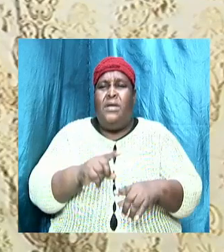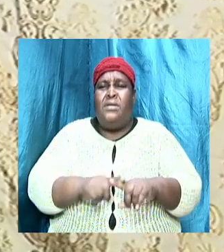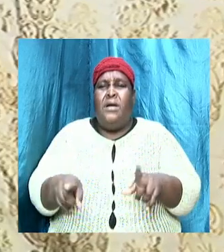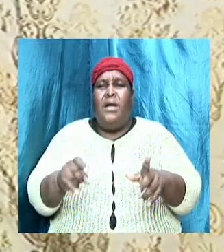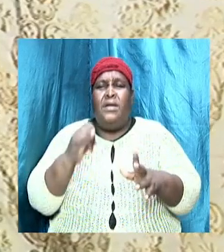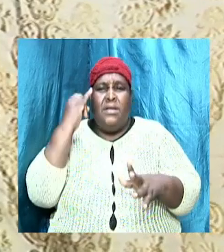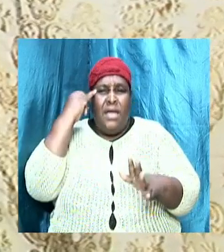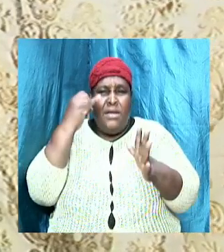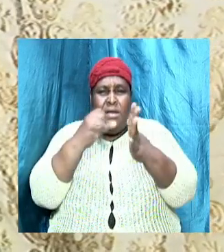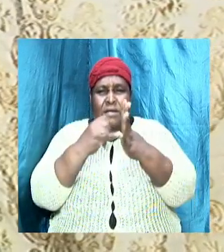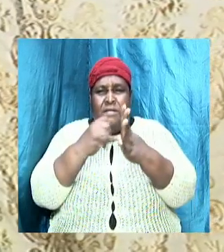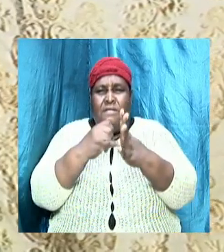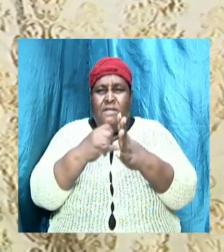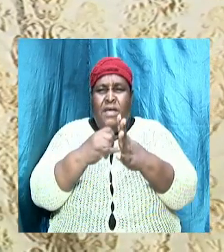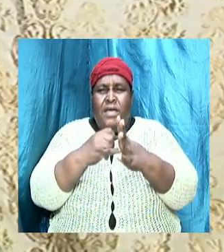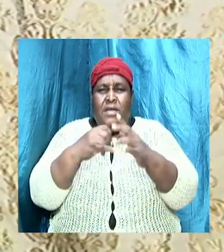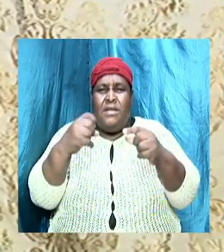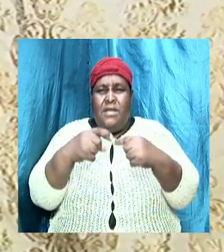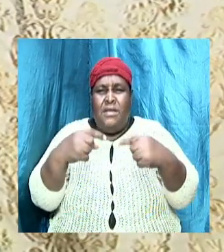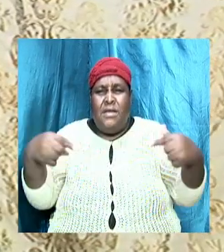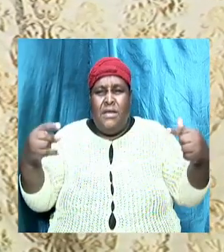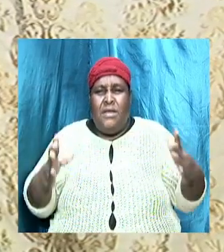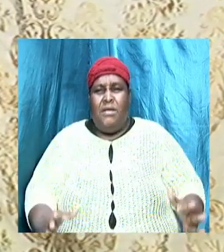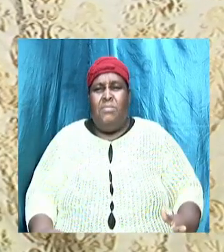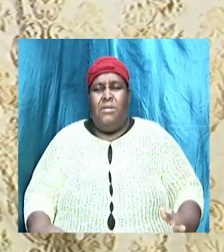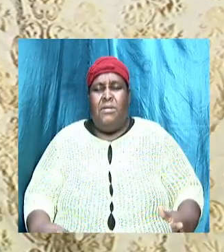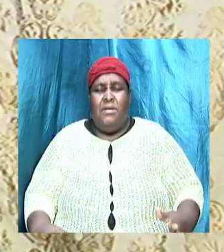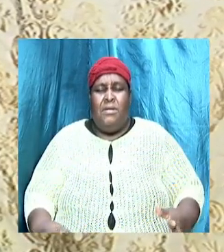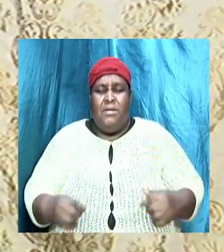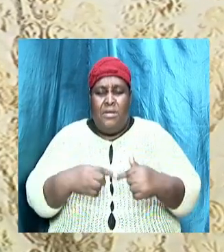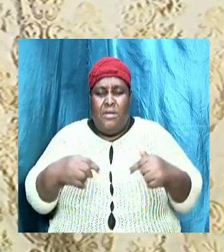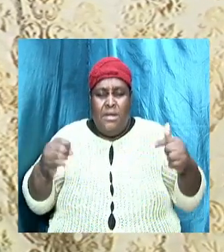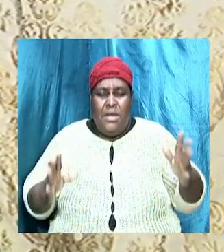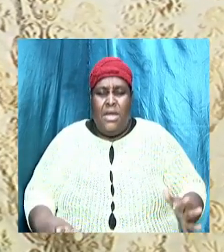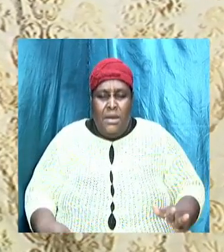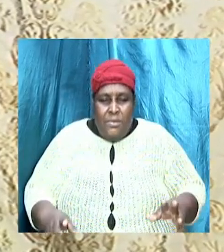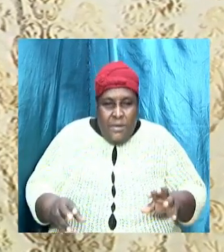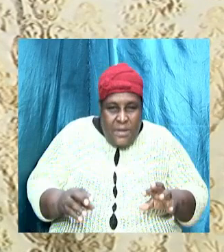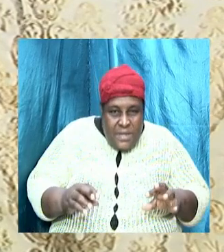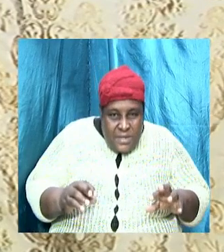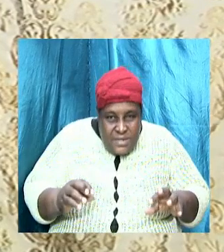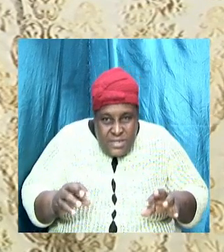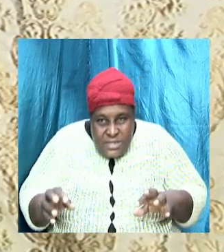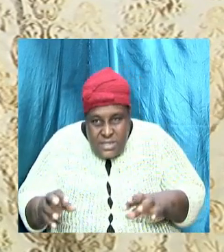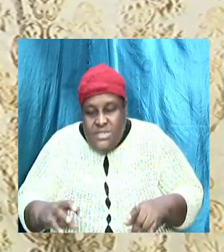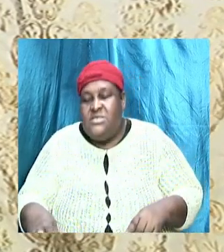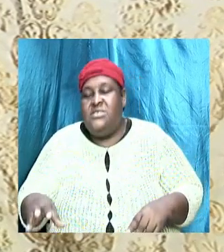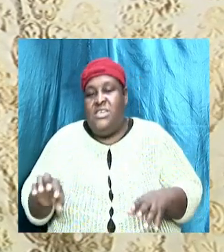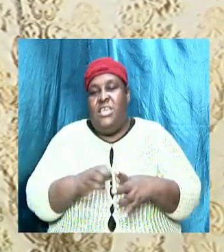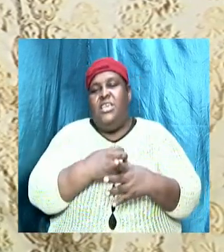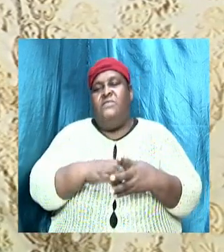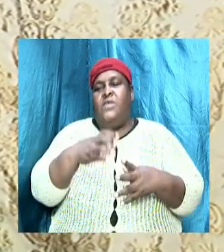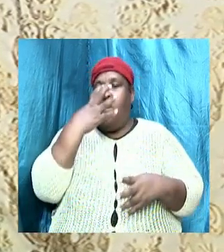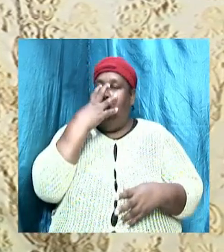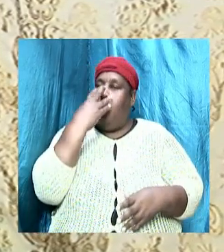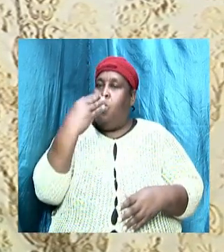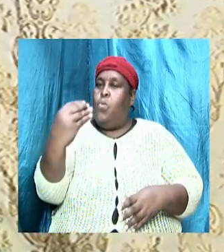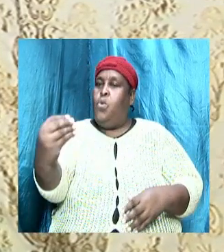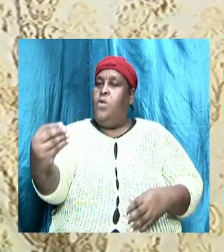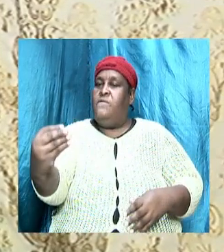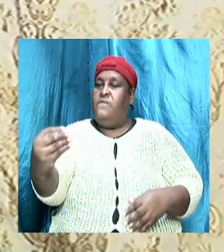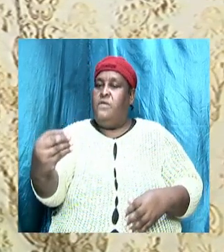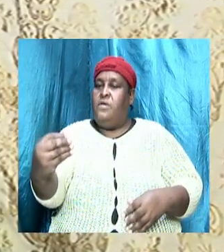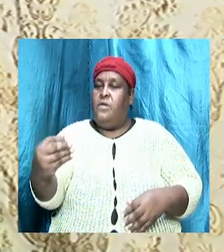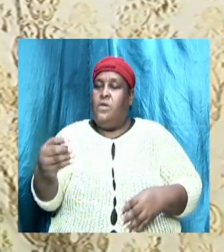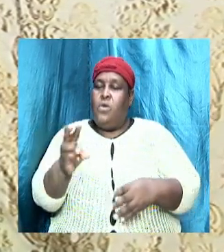The enemy will sneak up on you. Even if it's a wolf and him having sheep clothing, for him to come